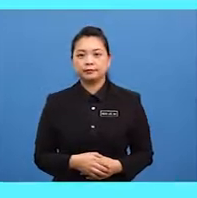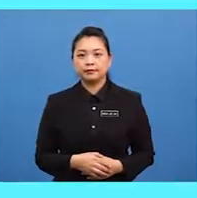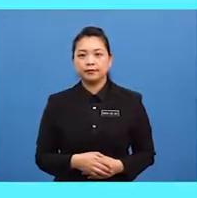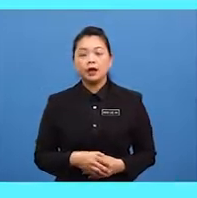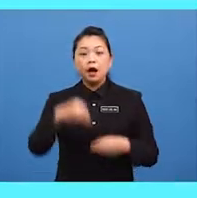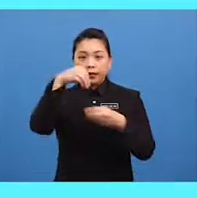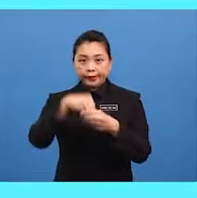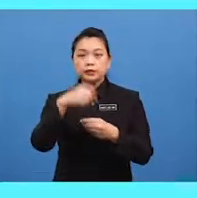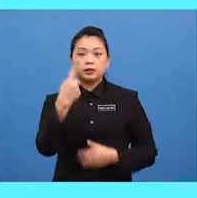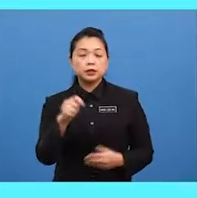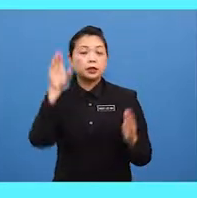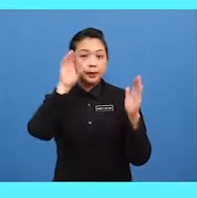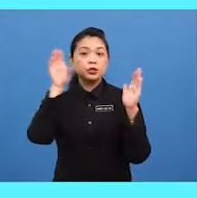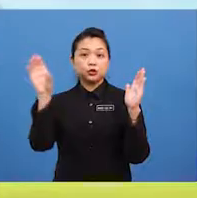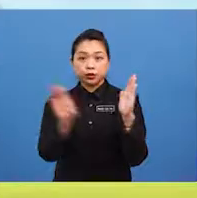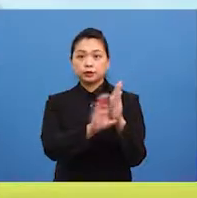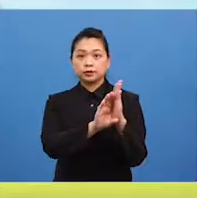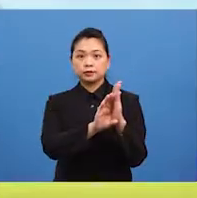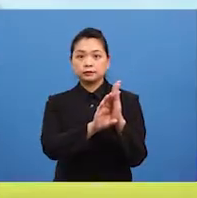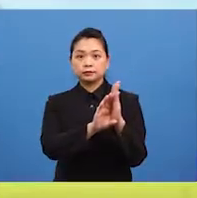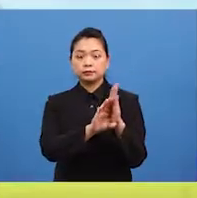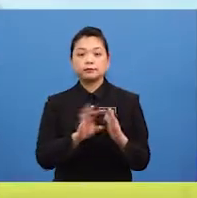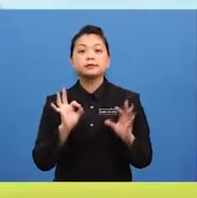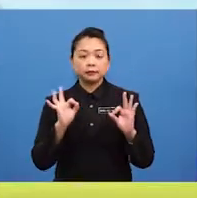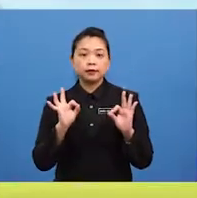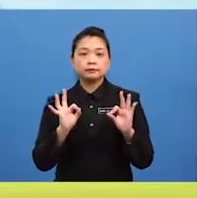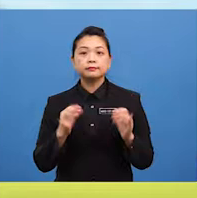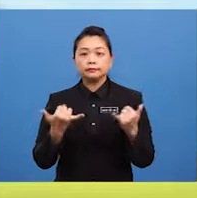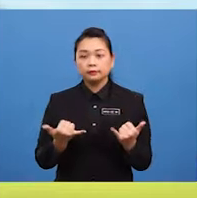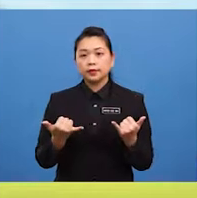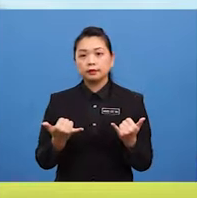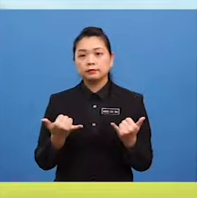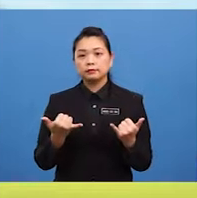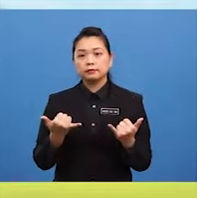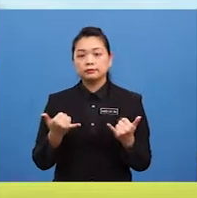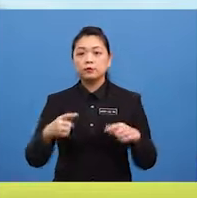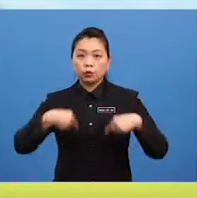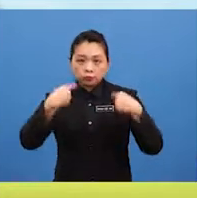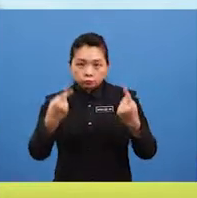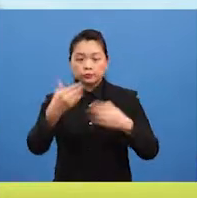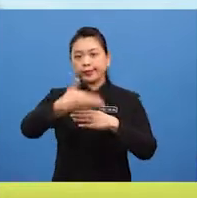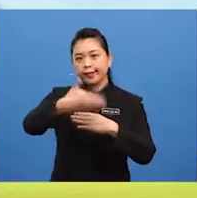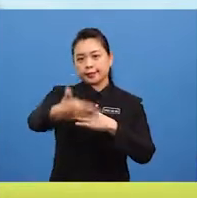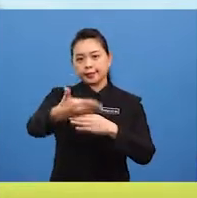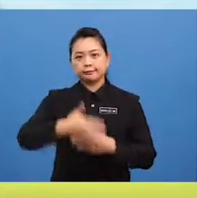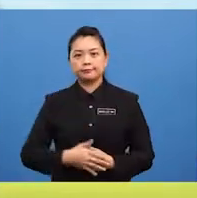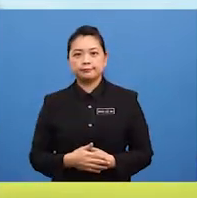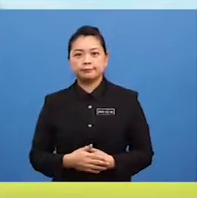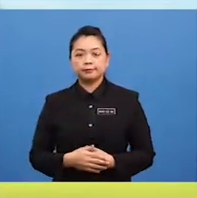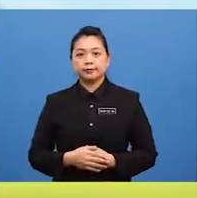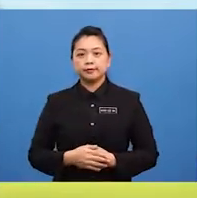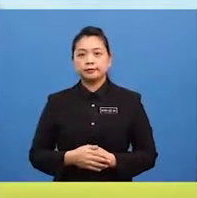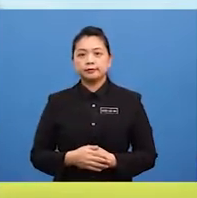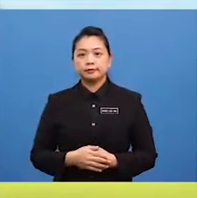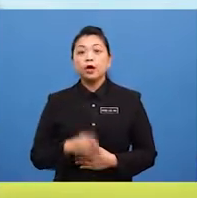In the picture. Okay. Now, let's move on to the next step. At this